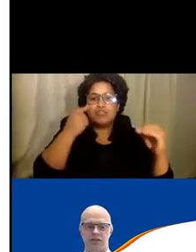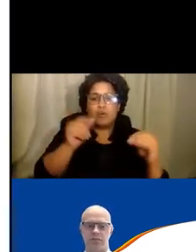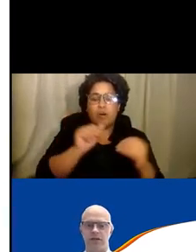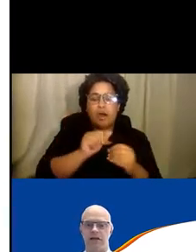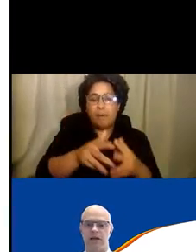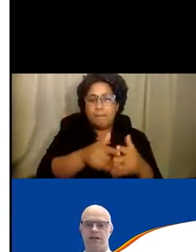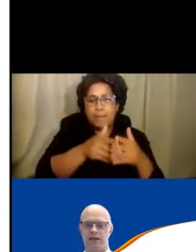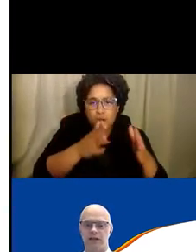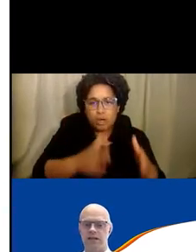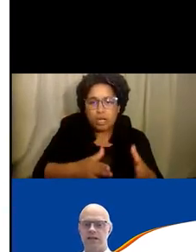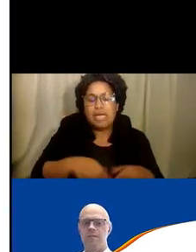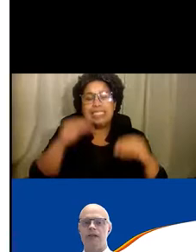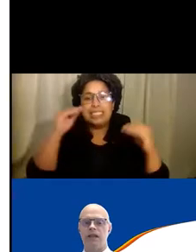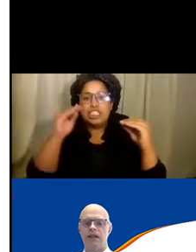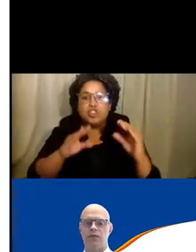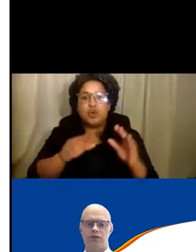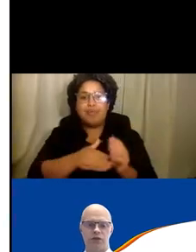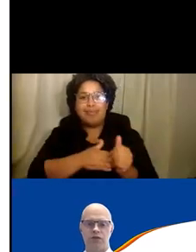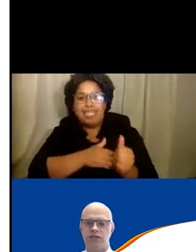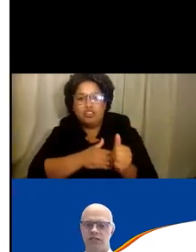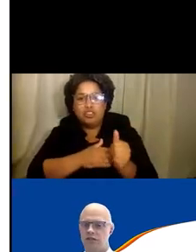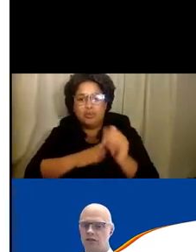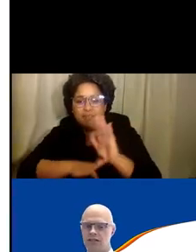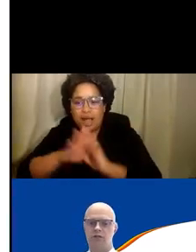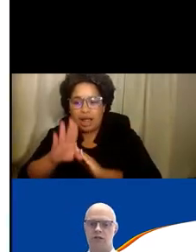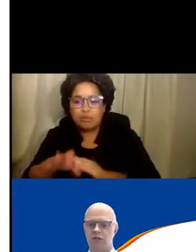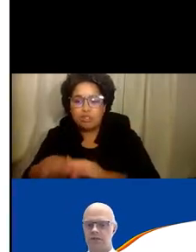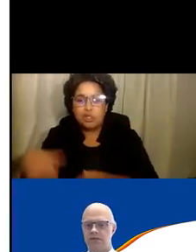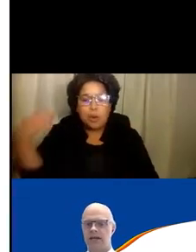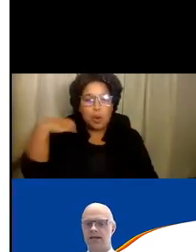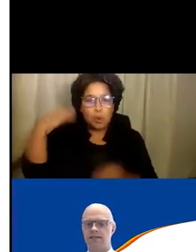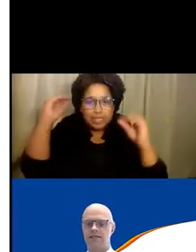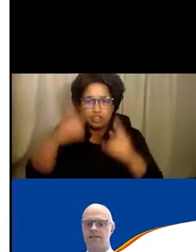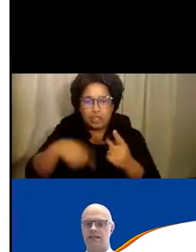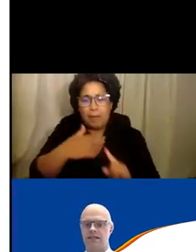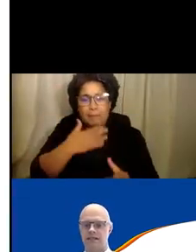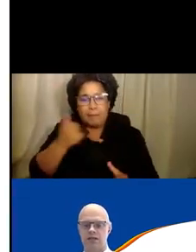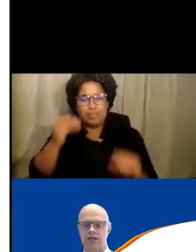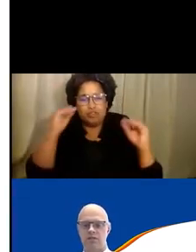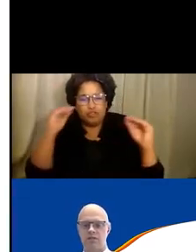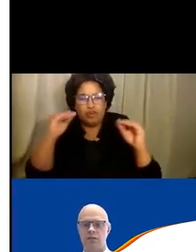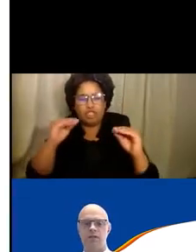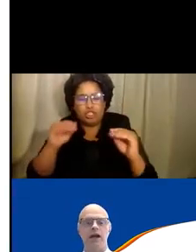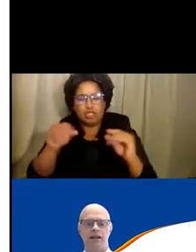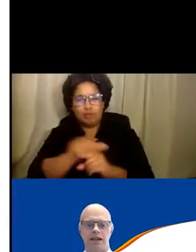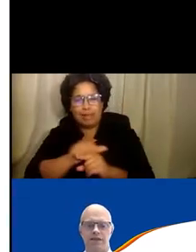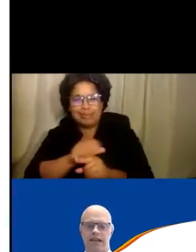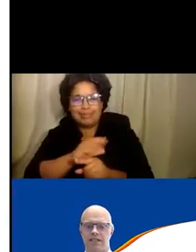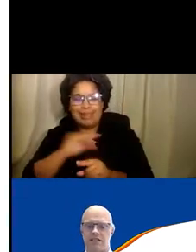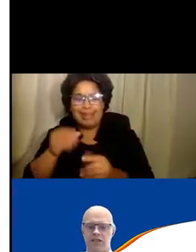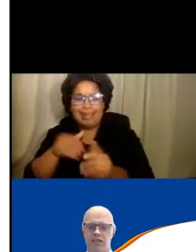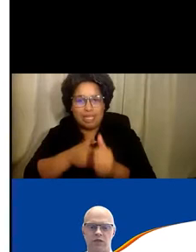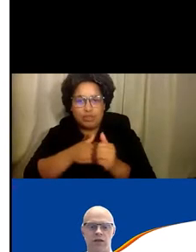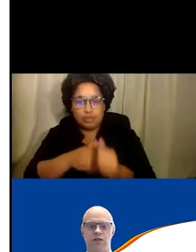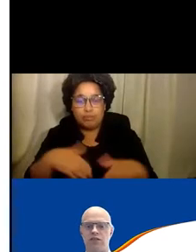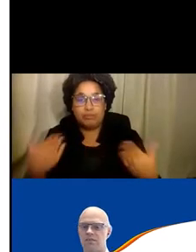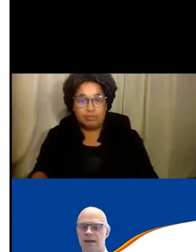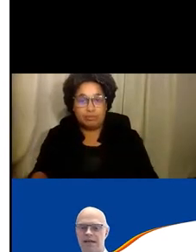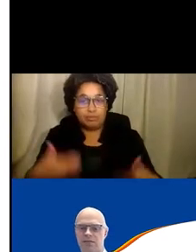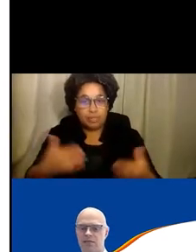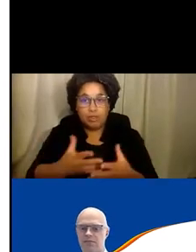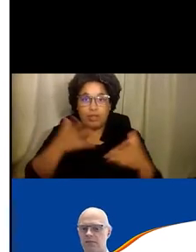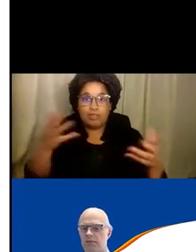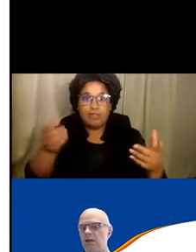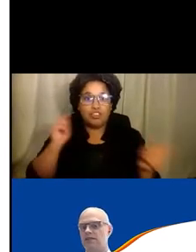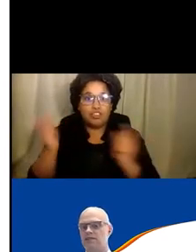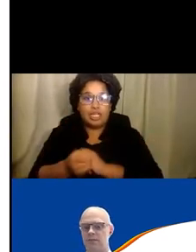Leadership Development, where she coached teachers on instructional best practices and leadership. So a lot of that's changed as well. She has a